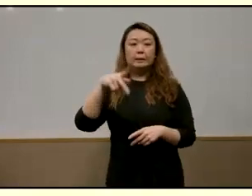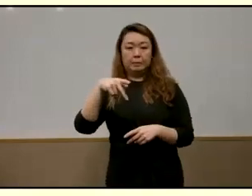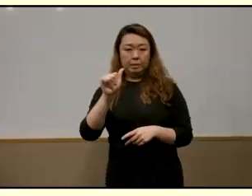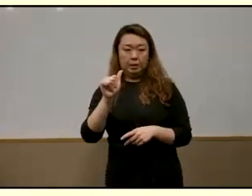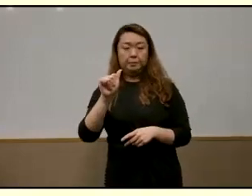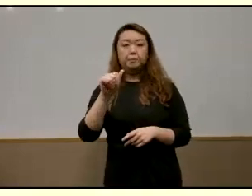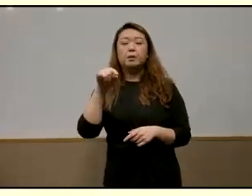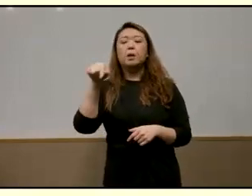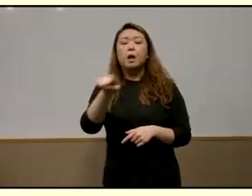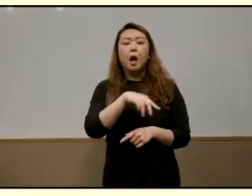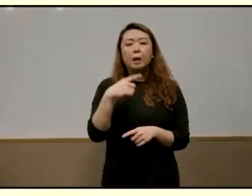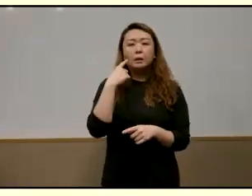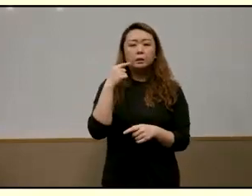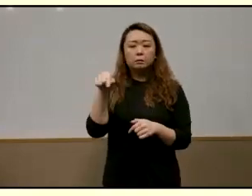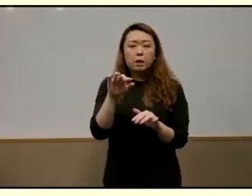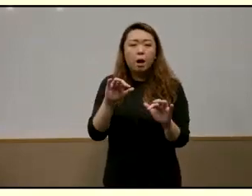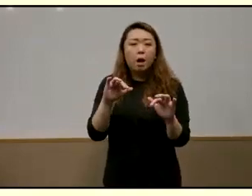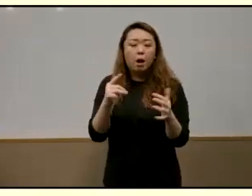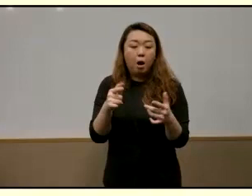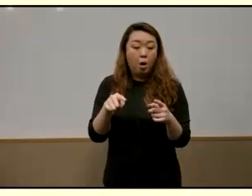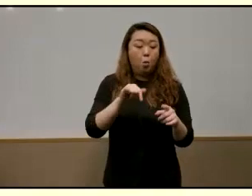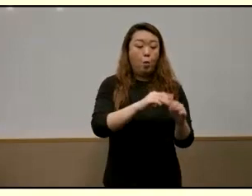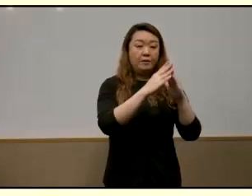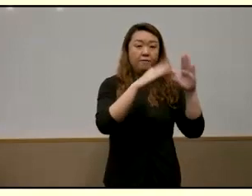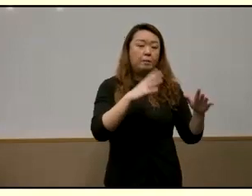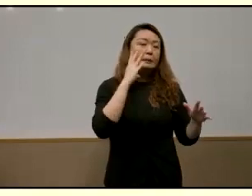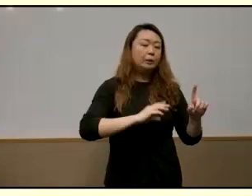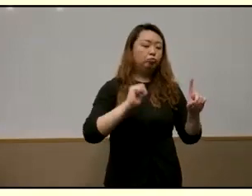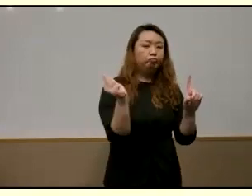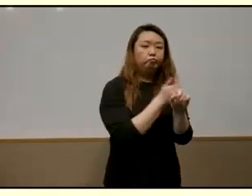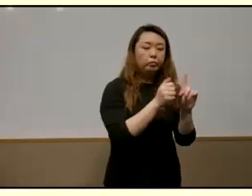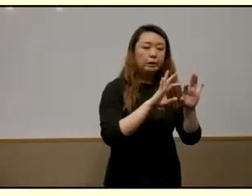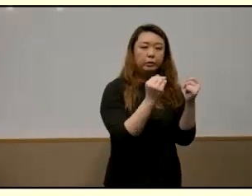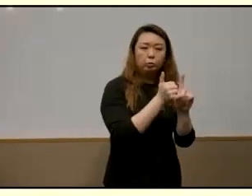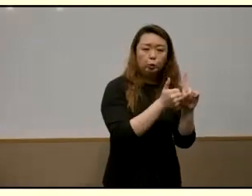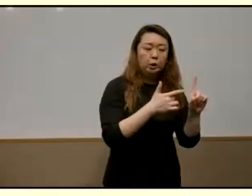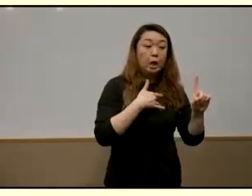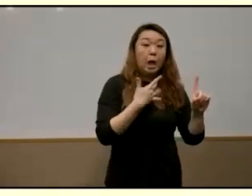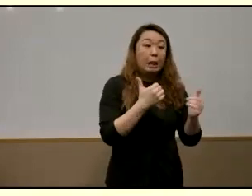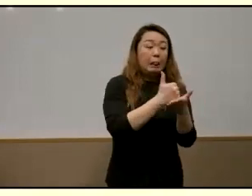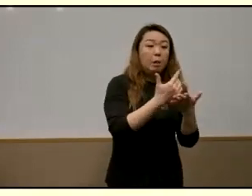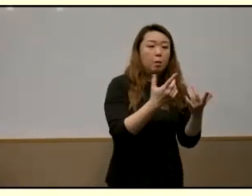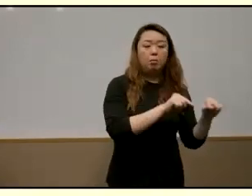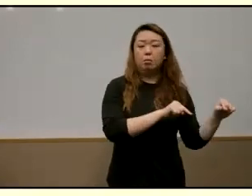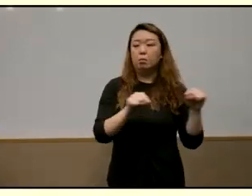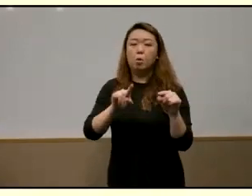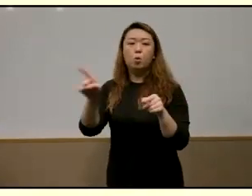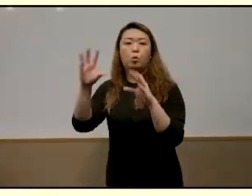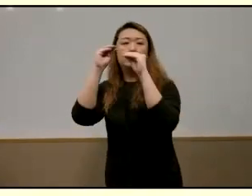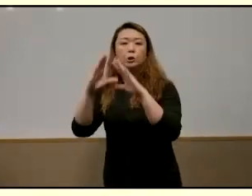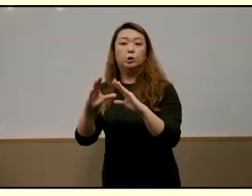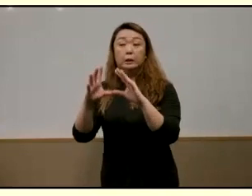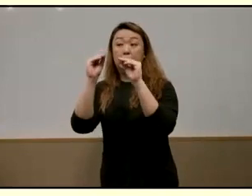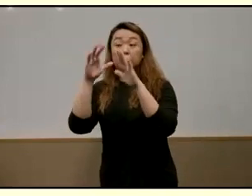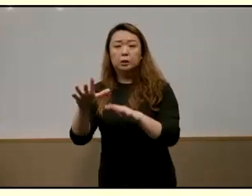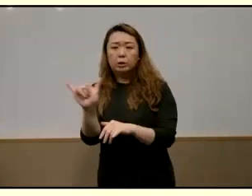when their family went through a brief season of domestic abuse so she said you'll feel that teachers are legit our parents they don't judge actually they